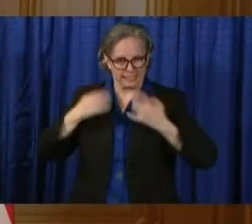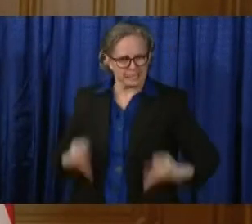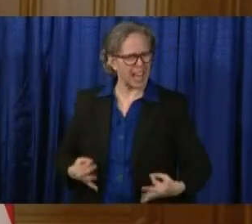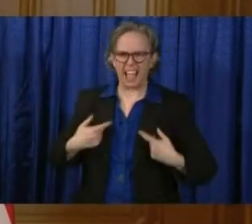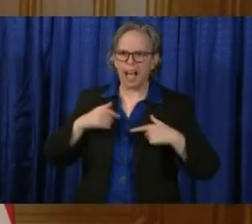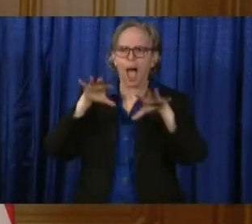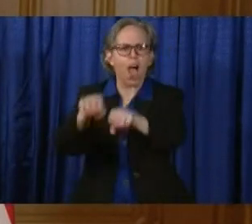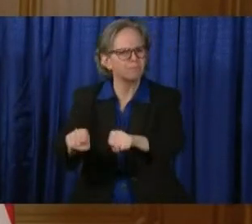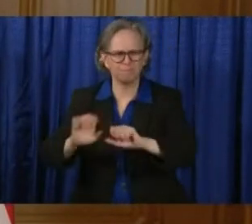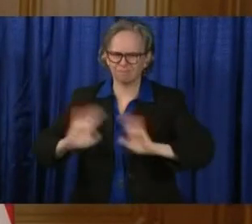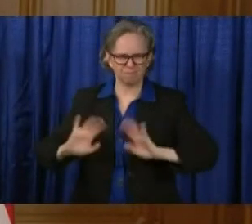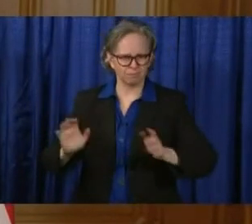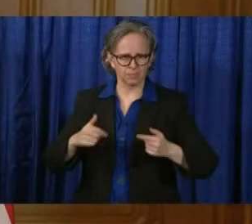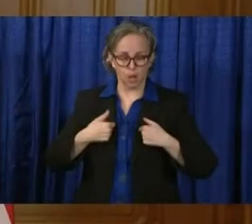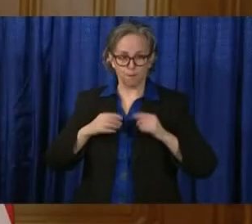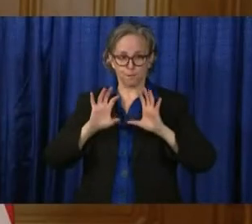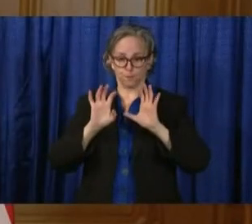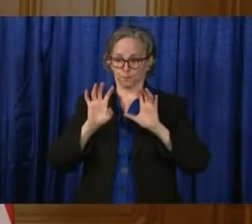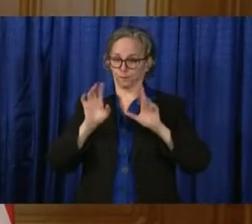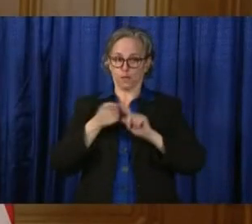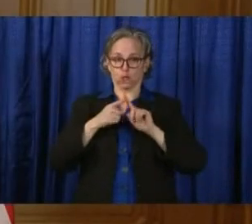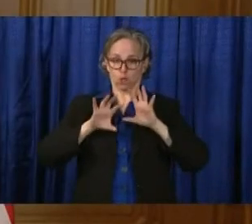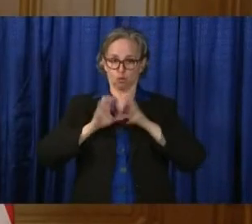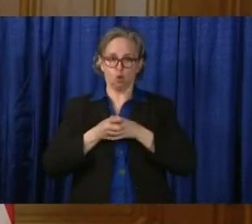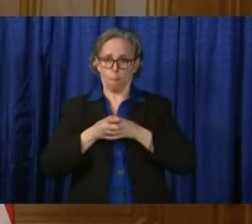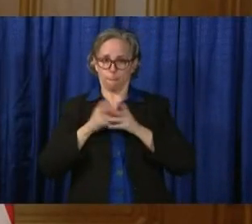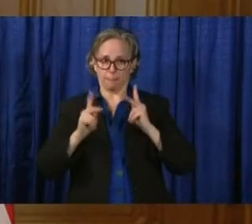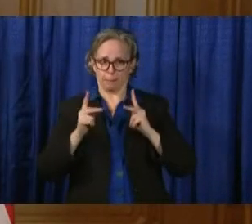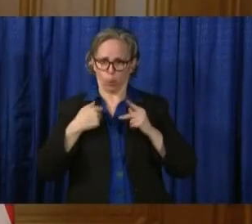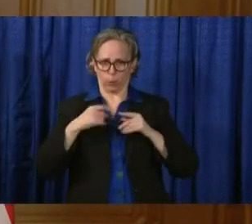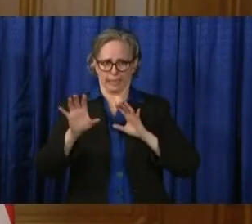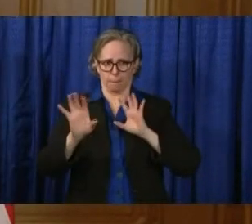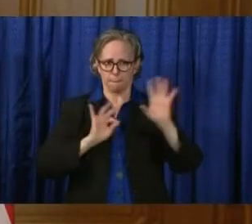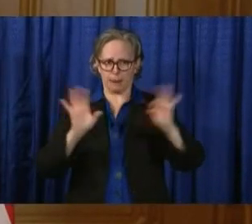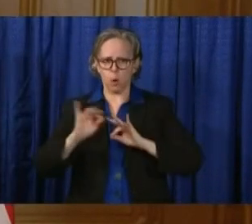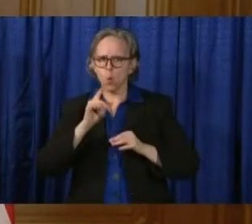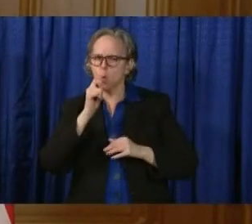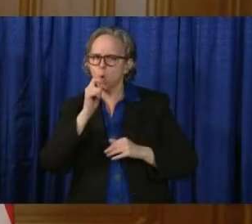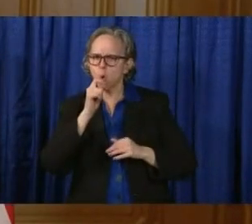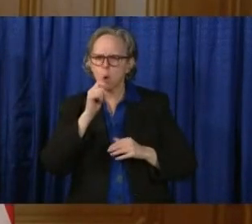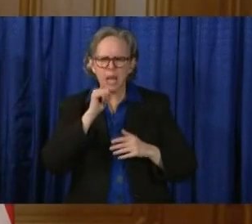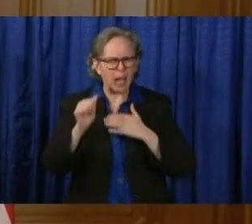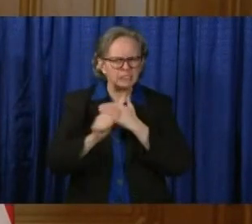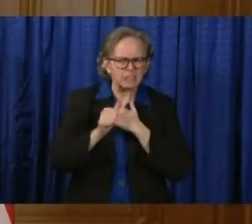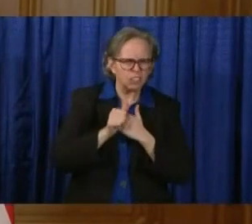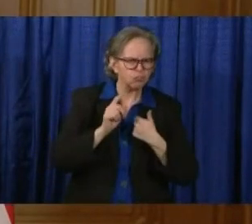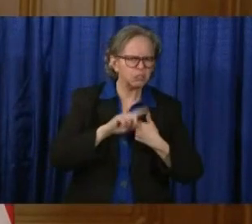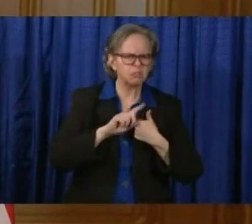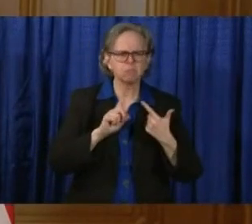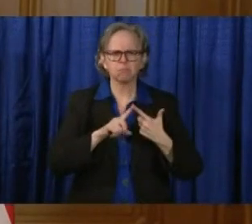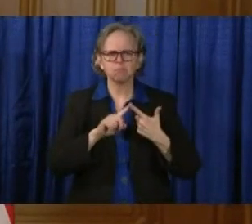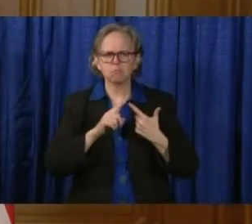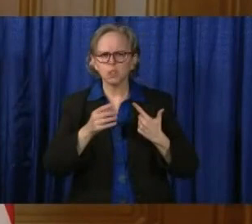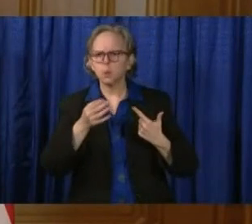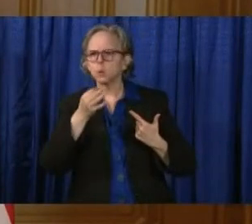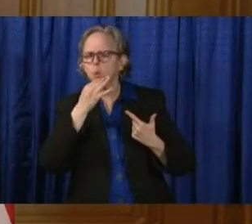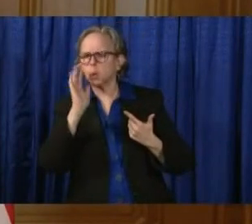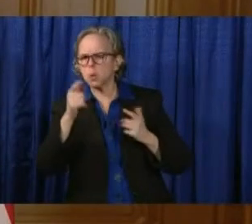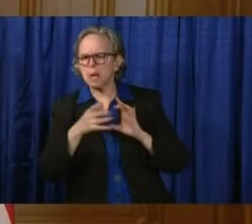people, people who we thought were not dangerous, people who might have been closer in their time to getting out,